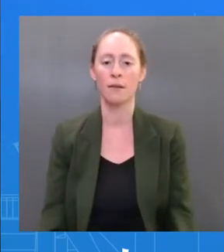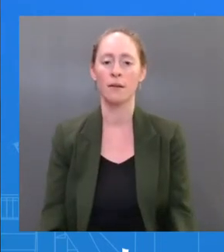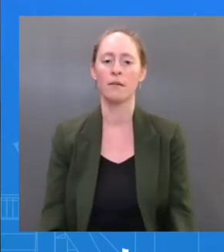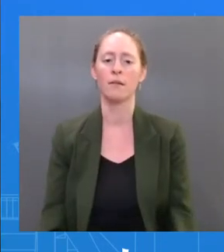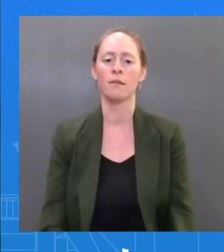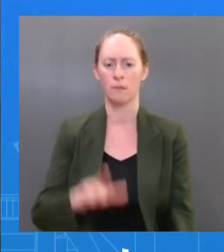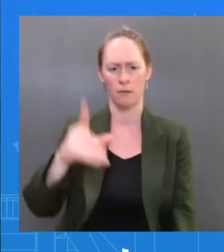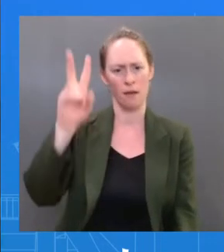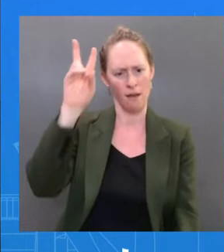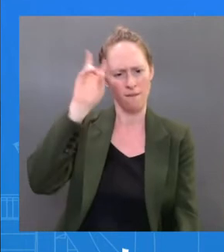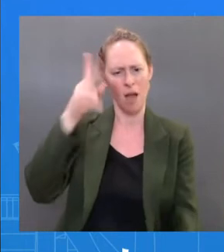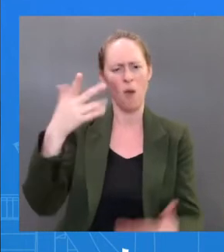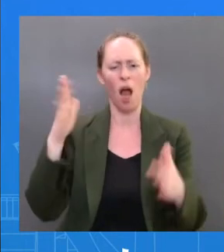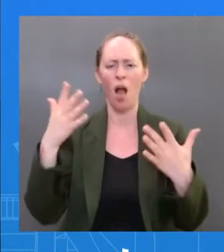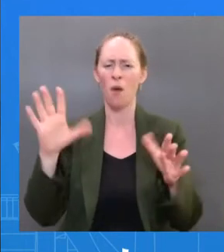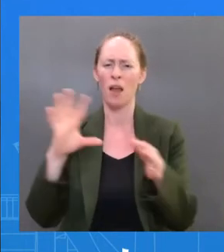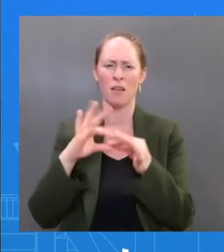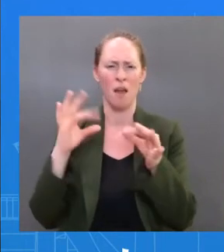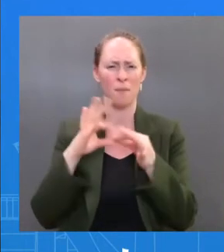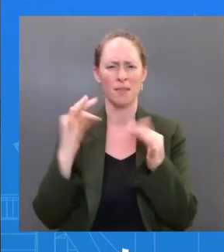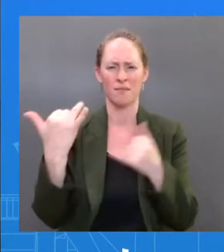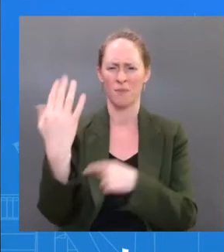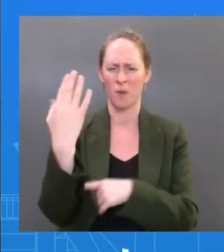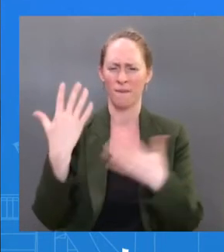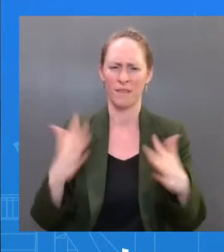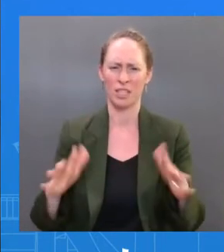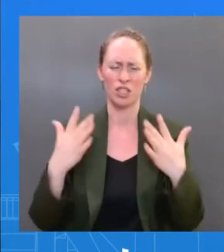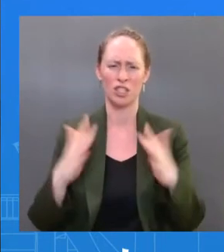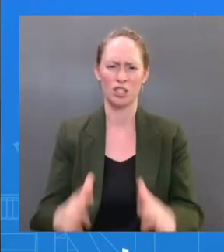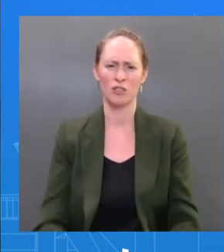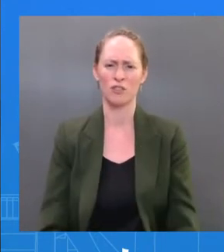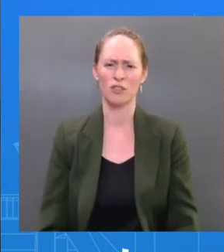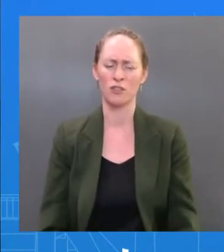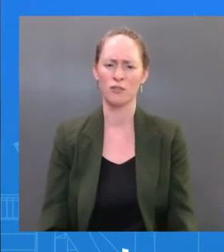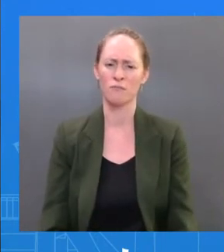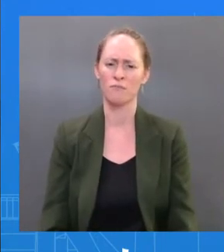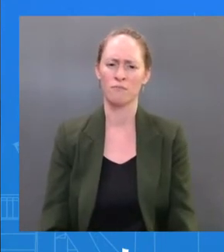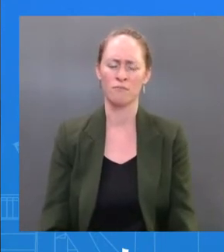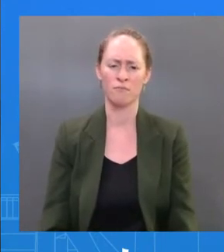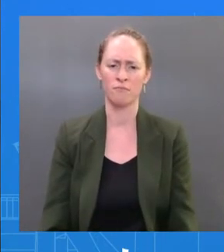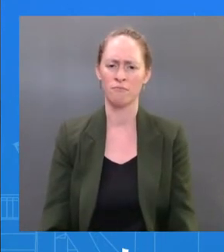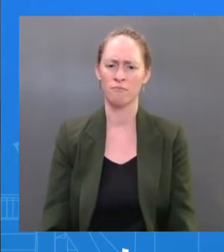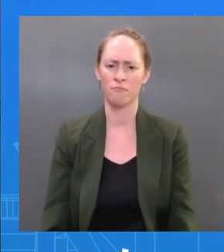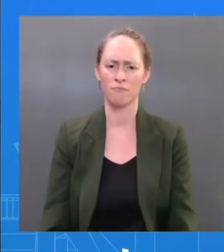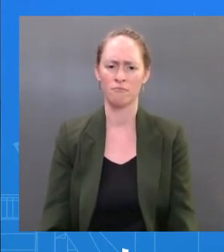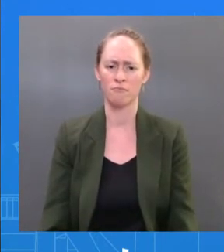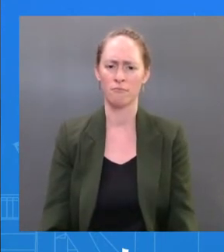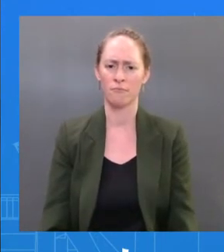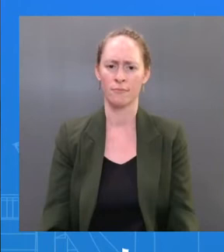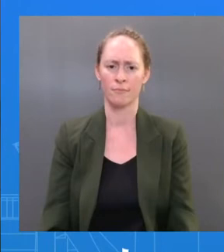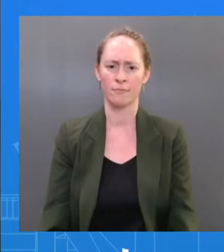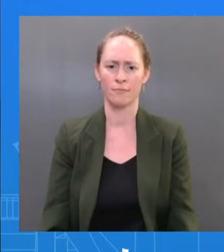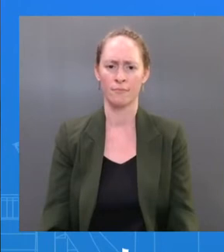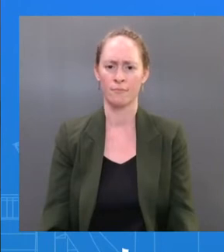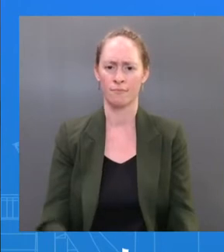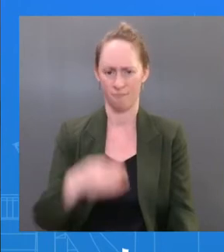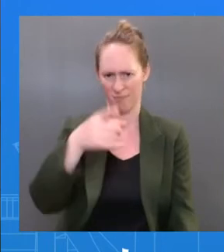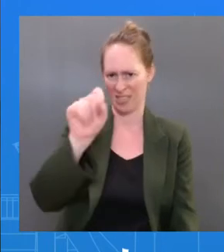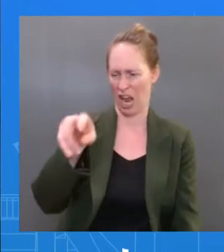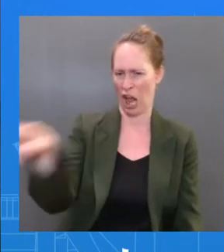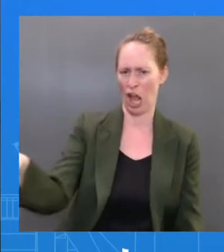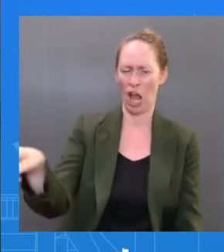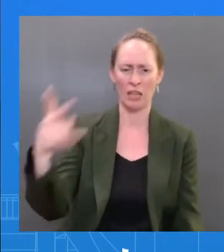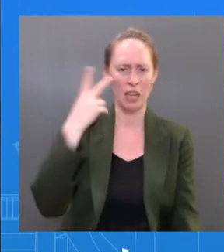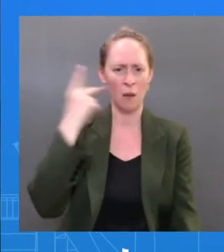gave comments and she spoke with the pres — the President. I will let her speak to that. You heard from the First Lady. Of course, she's a First Lady. And so she spoke — she